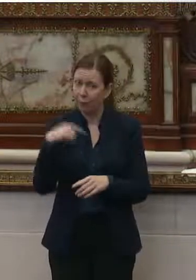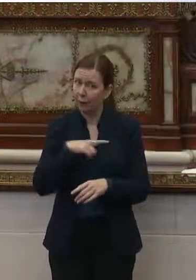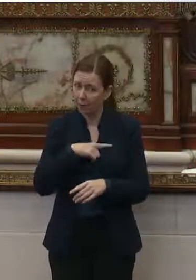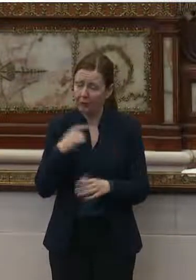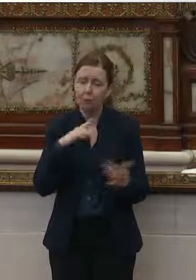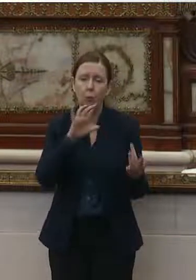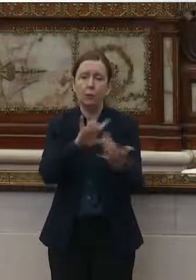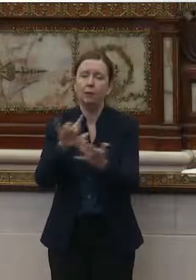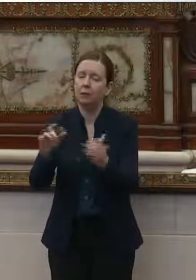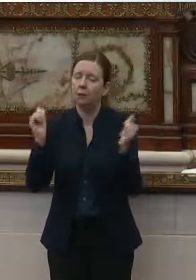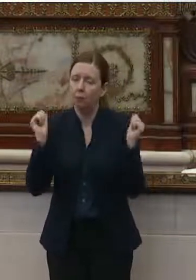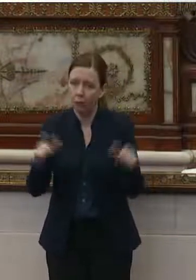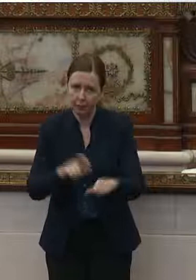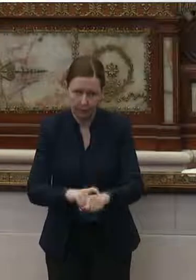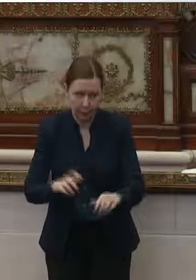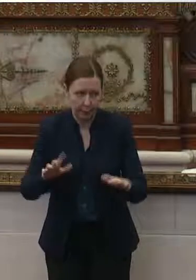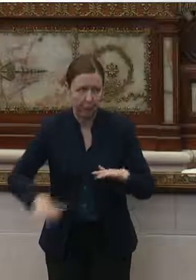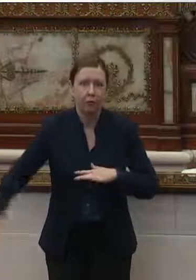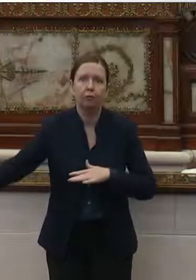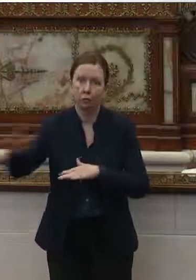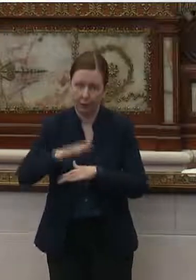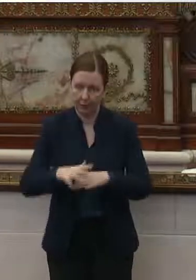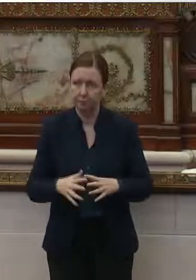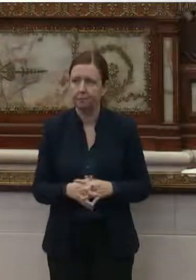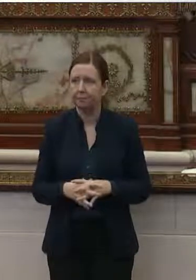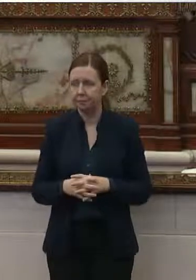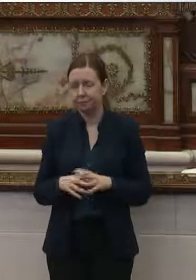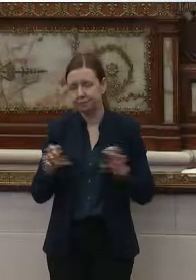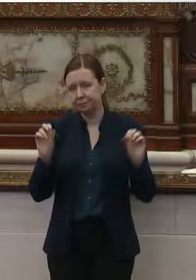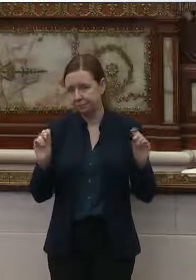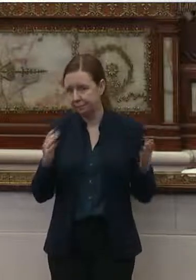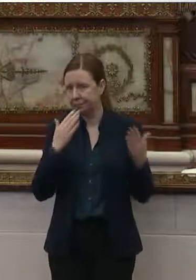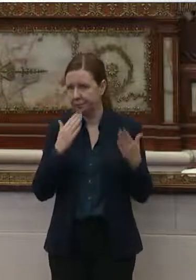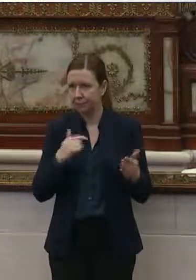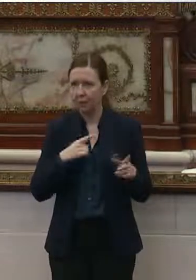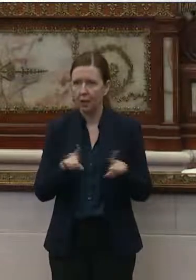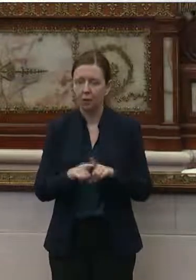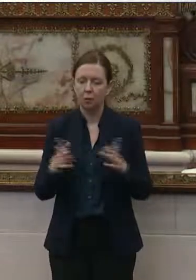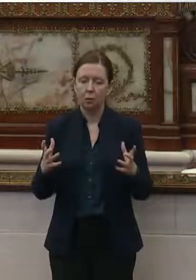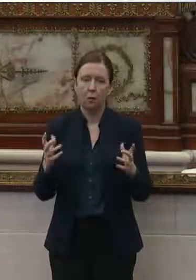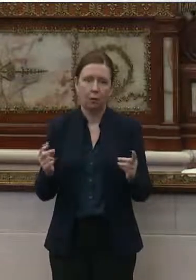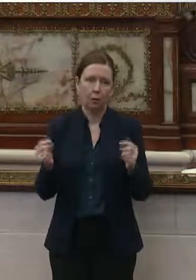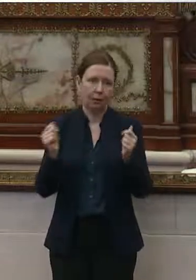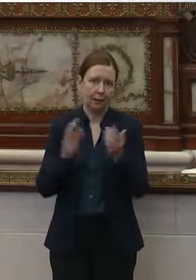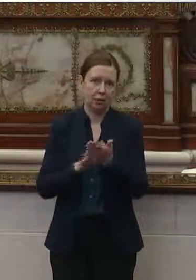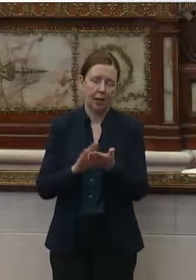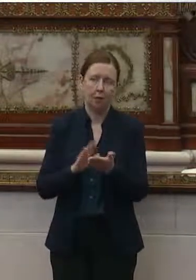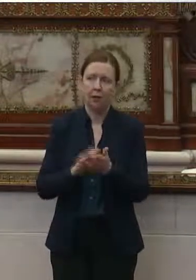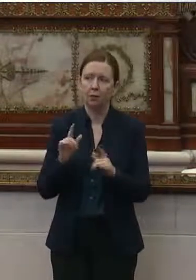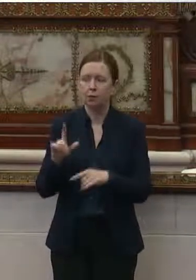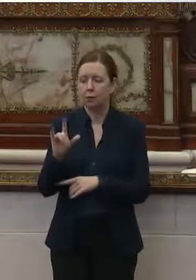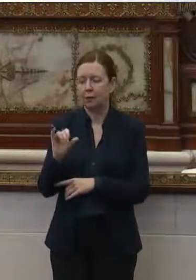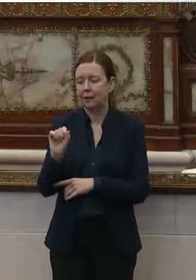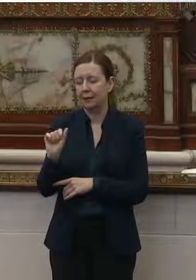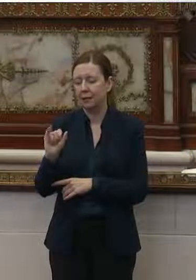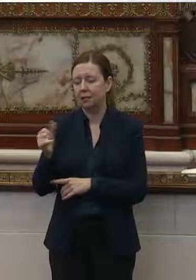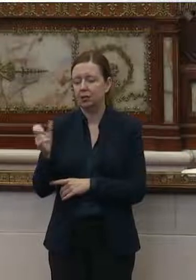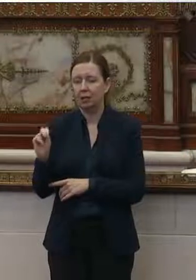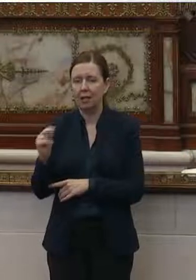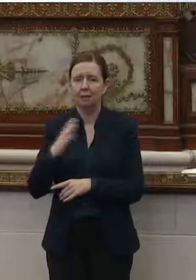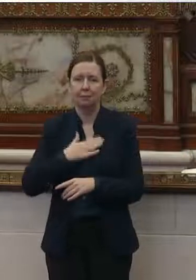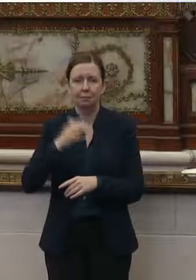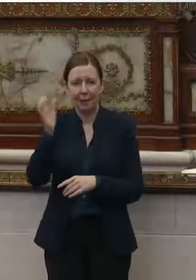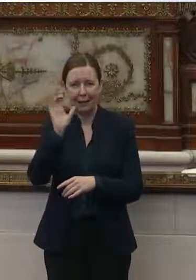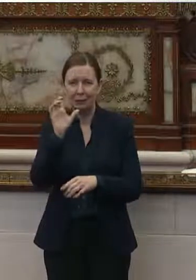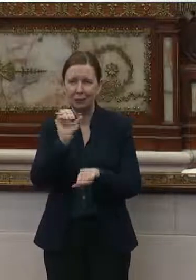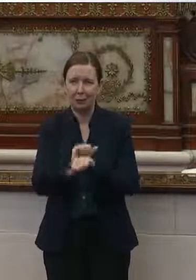we reach out constantly everywhere. Well, thank you. And I also want to give a quick shout out to Lisa Jackson, who is my cousin who